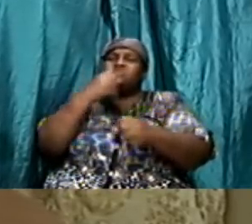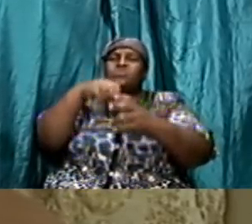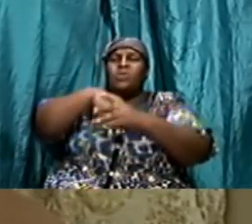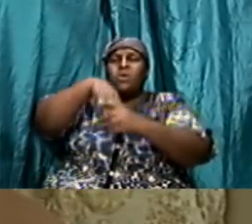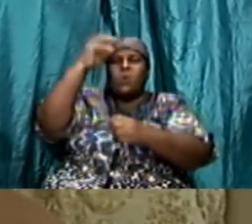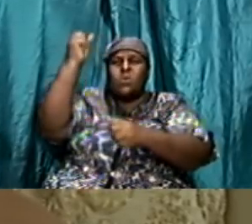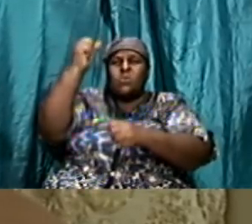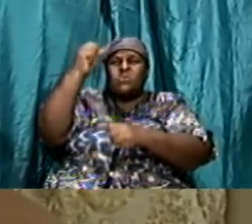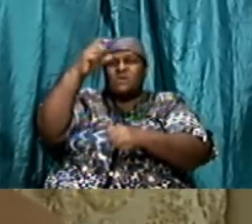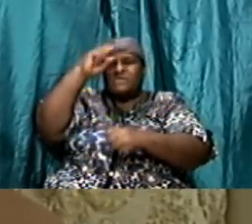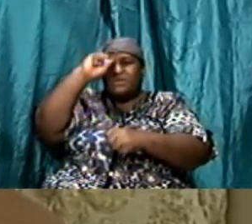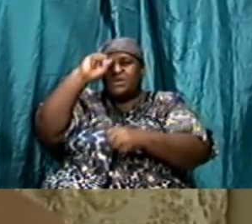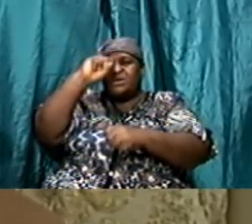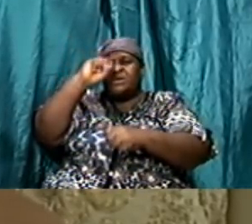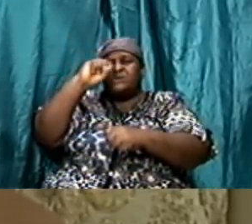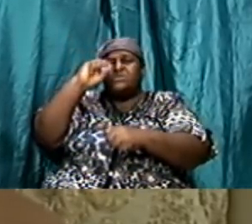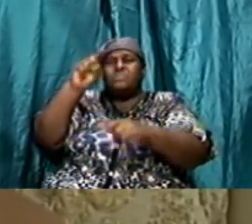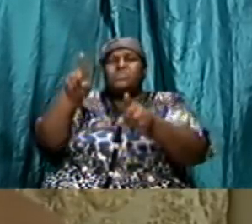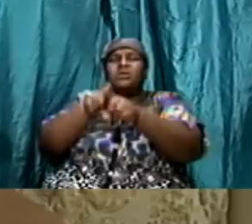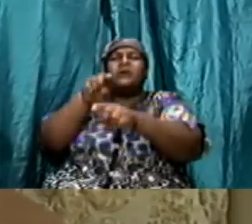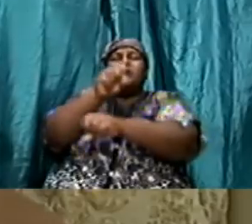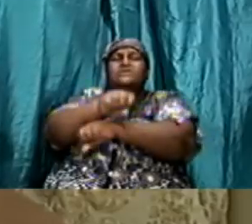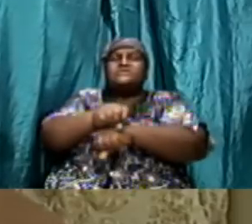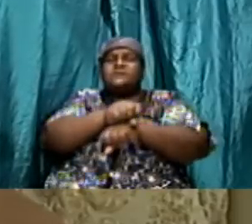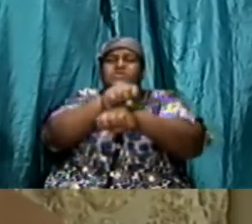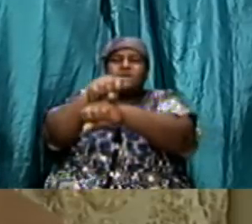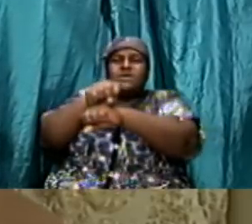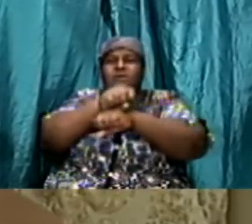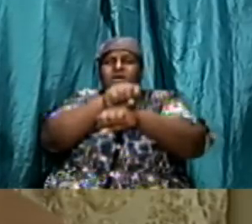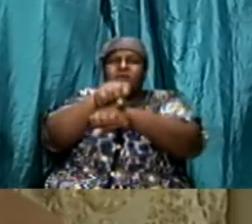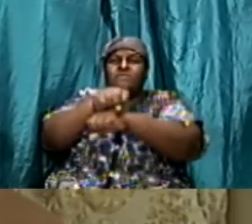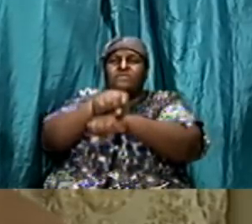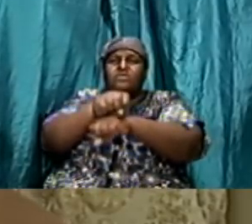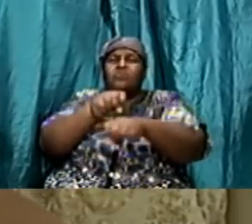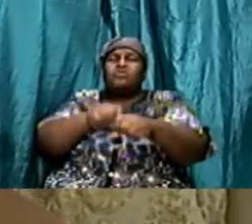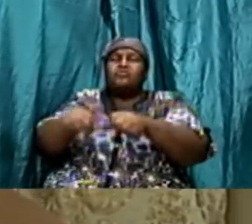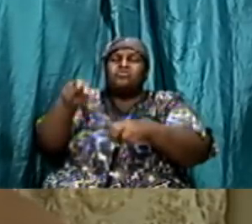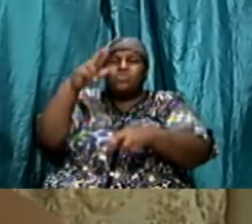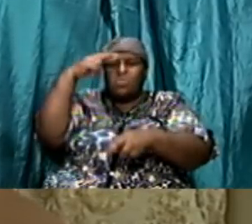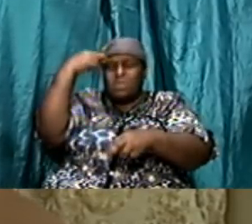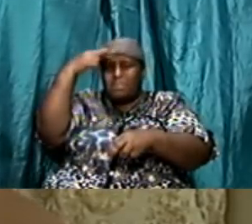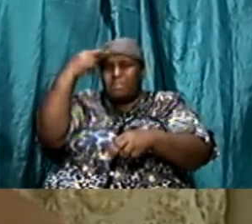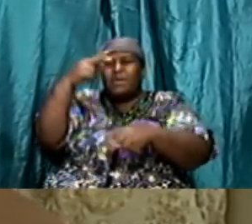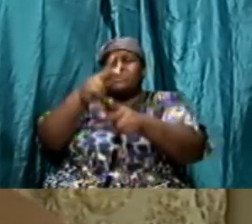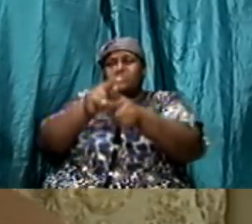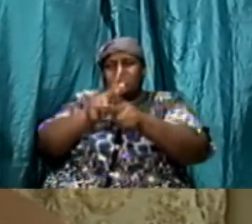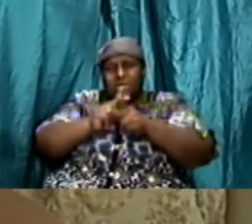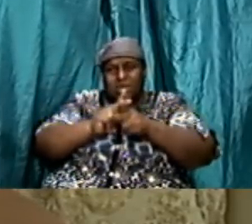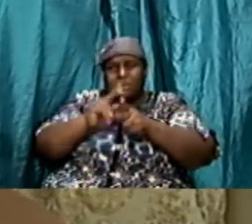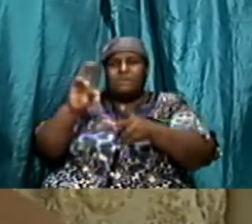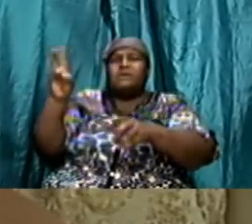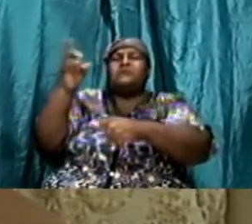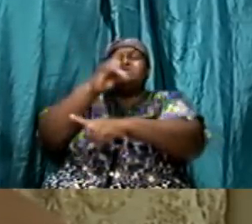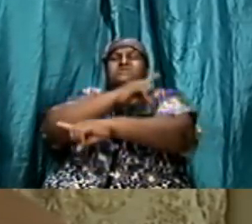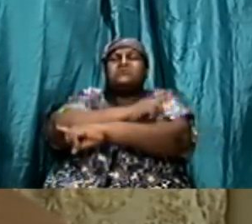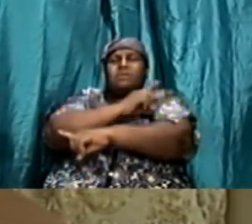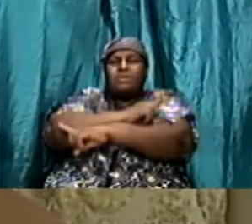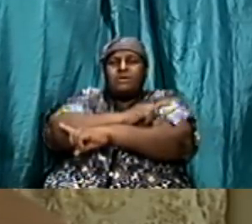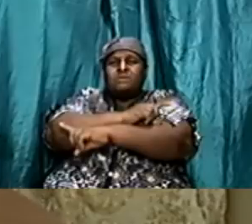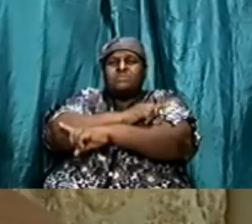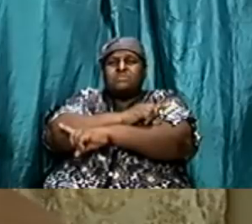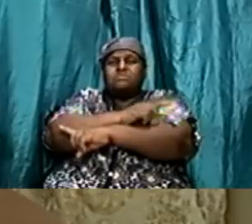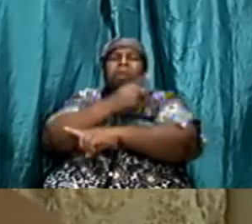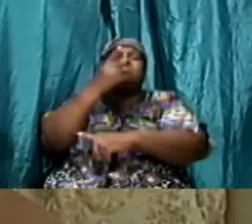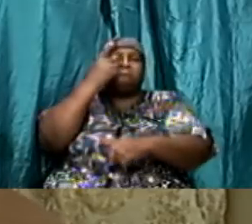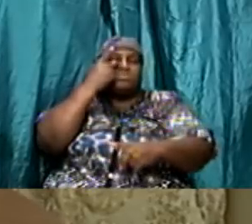bringing you to a land that i have promised you so based on this reminder to them they were to keep the sabbath amen we look at the